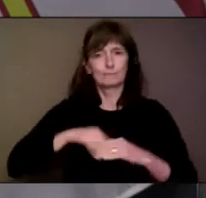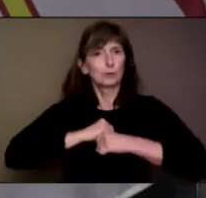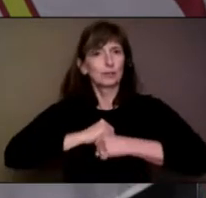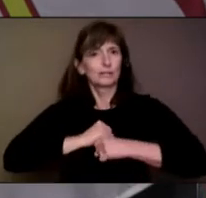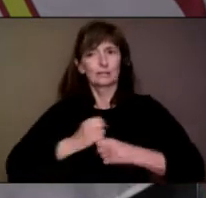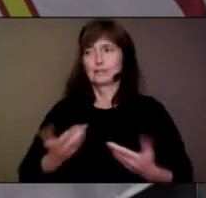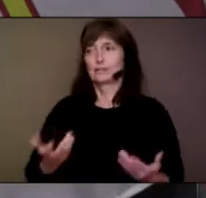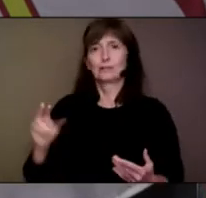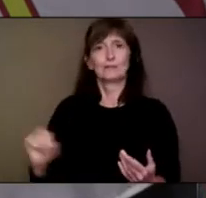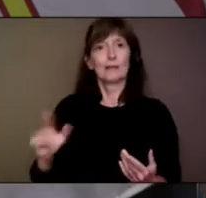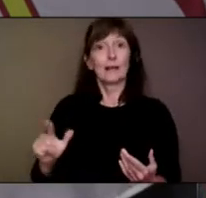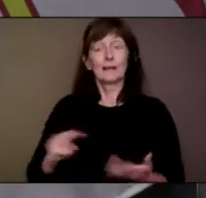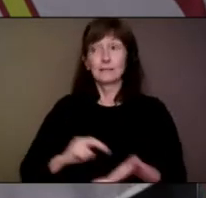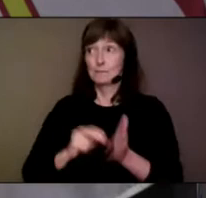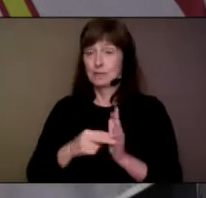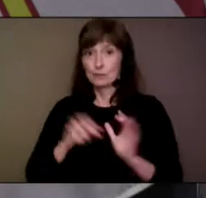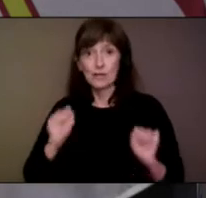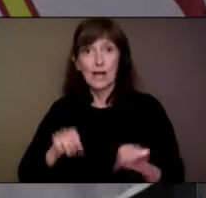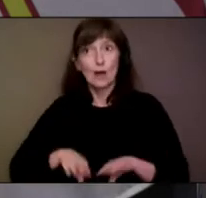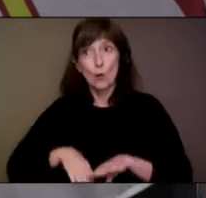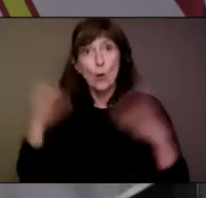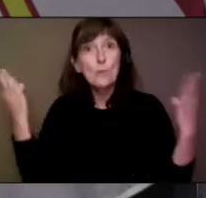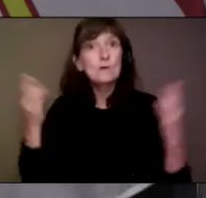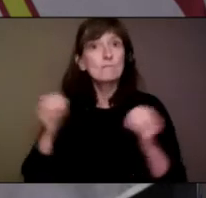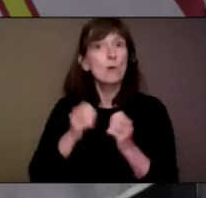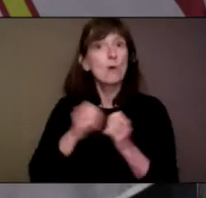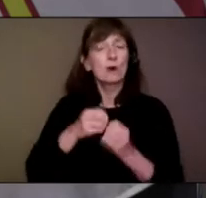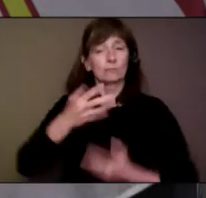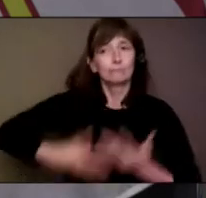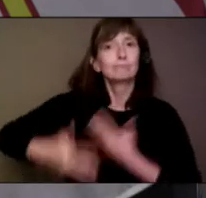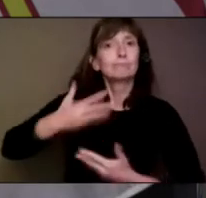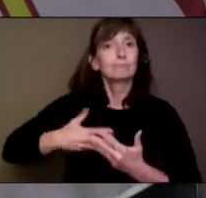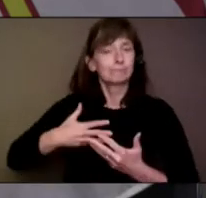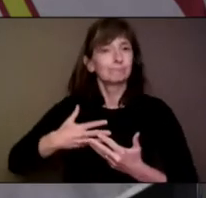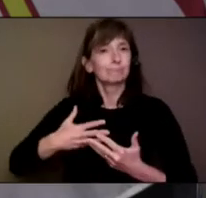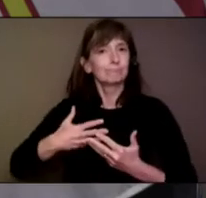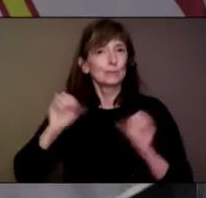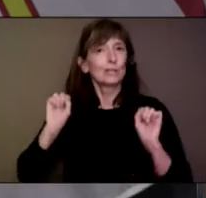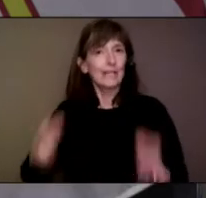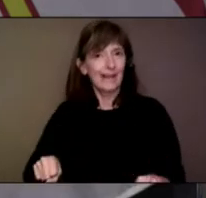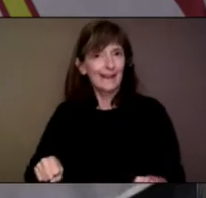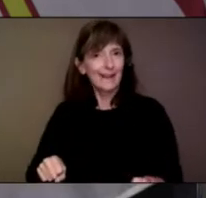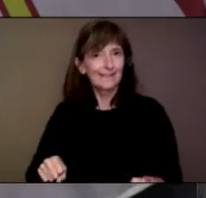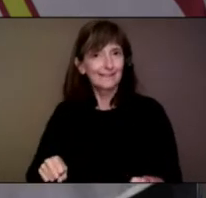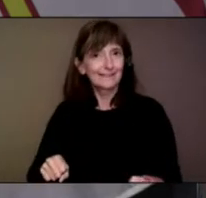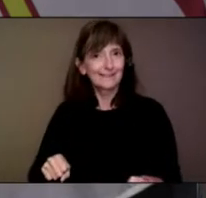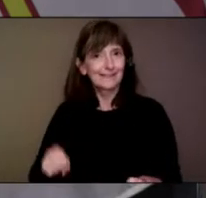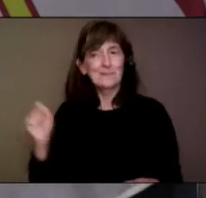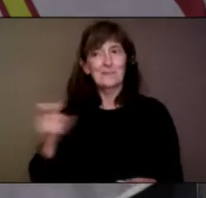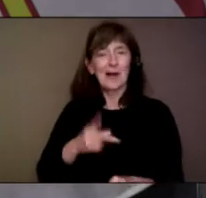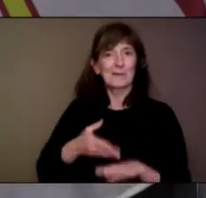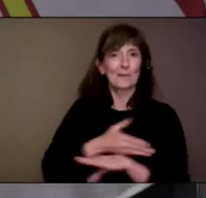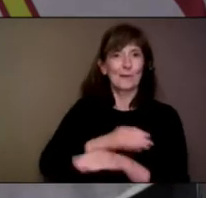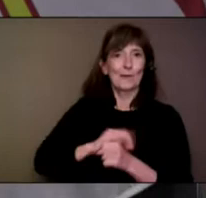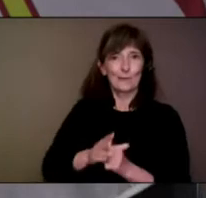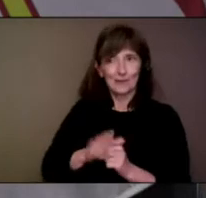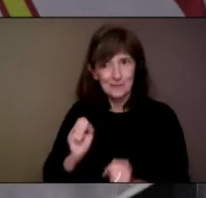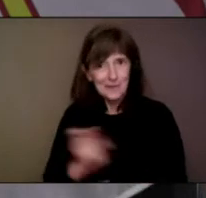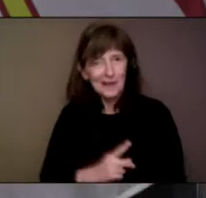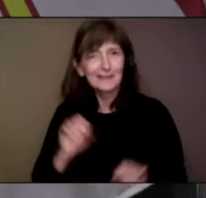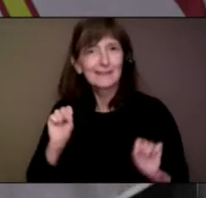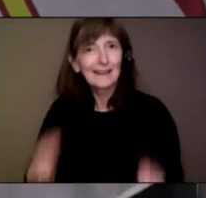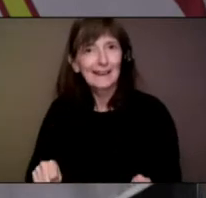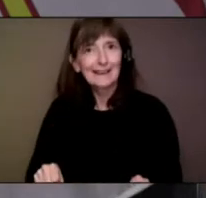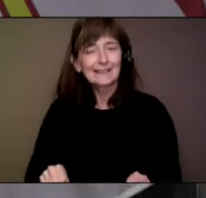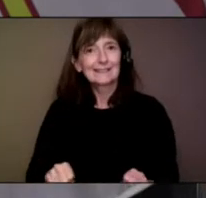us to continue easing restrictions and reach our new normal. If our epidemiology remains favorable, we hope to lift